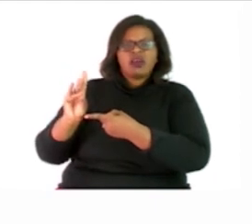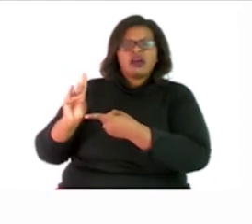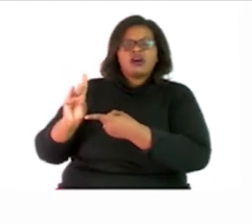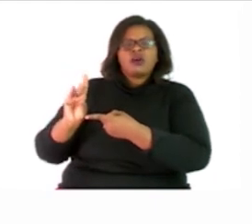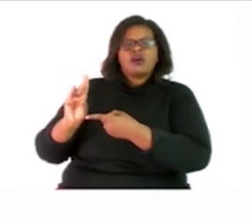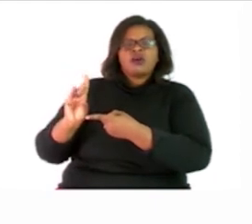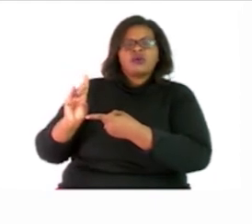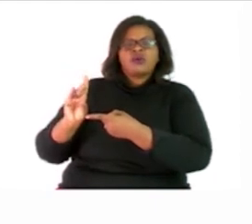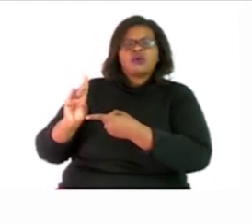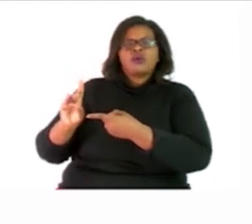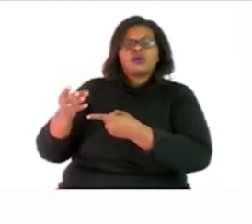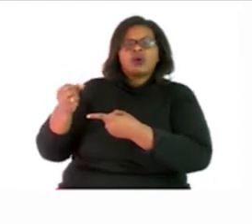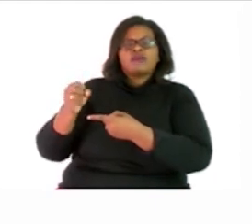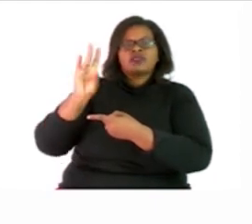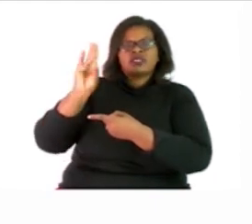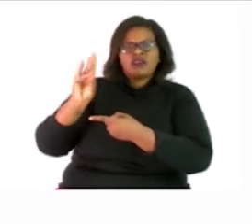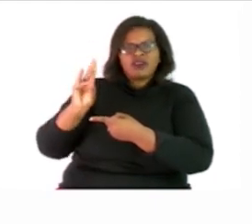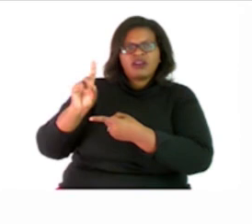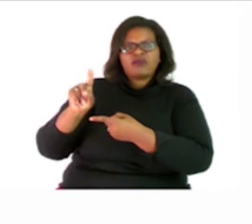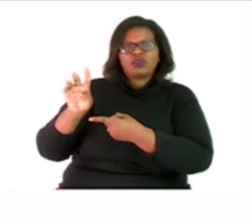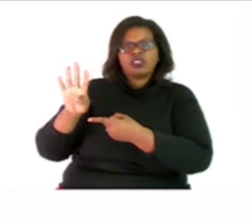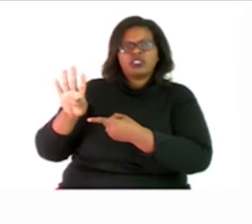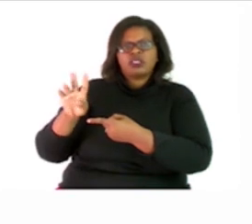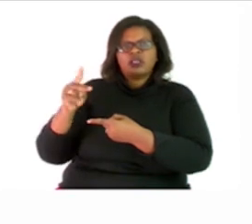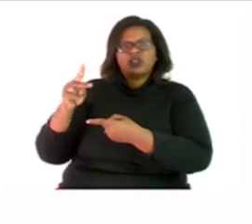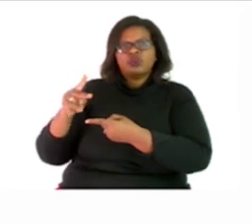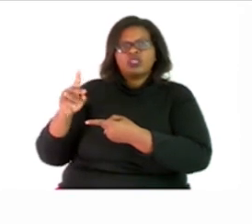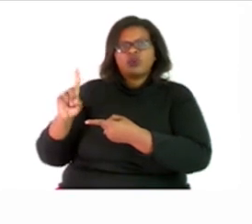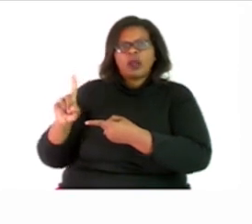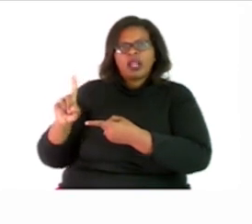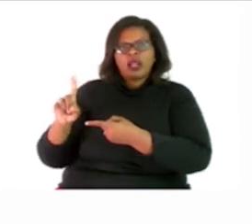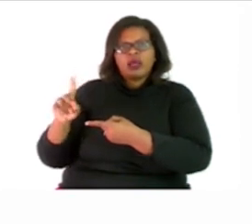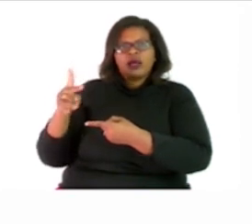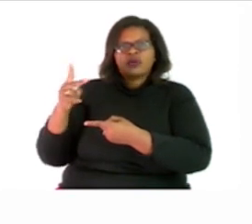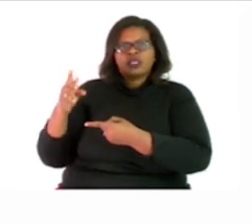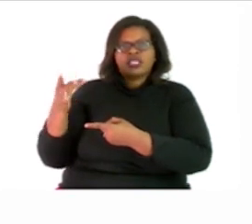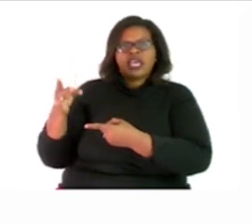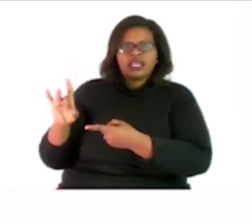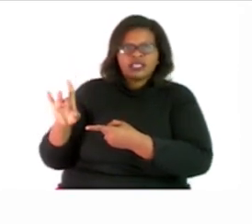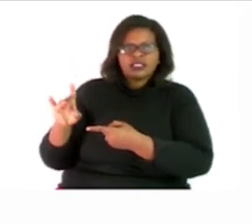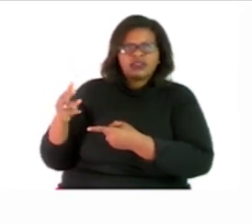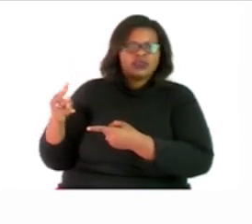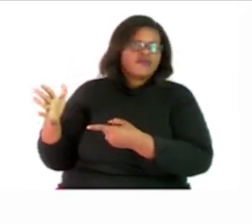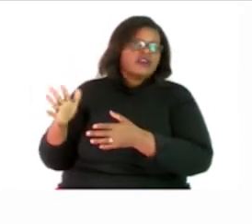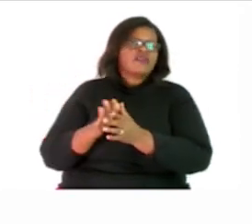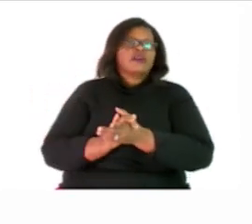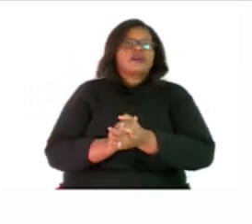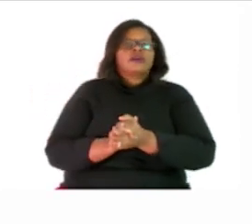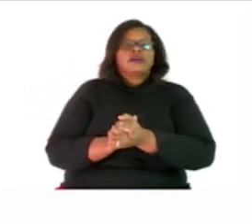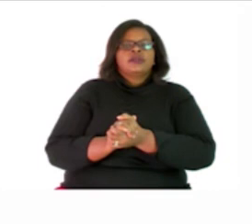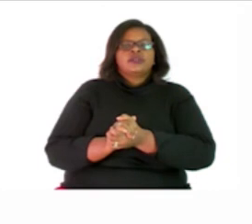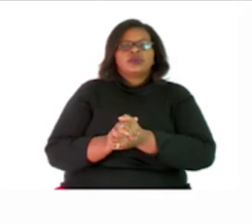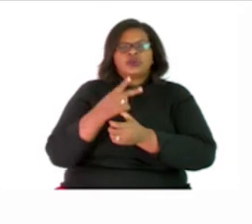whereby you have 7, 14, 20, 28, 35. If look